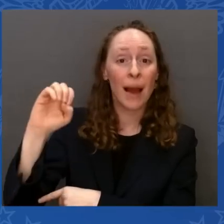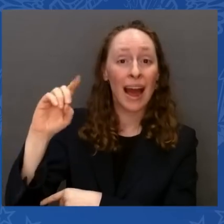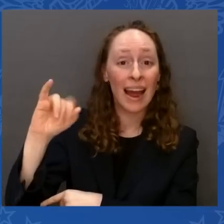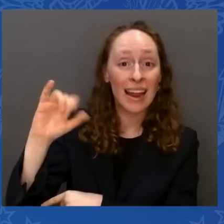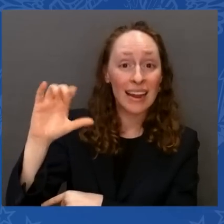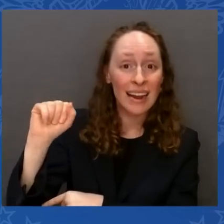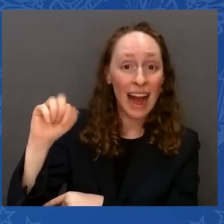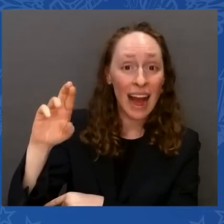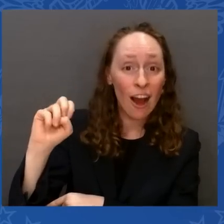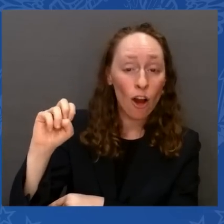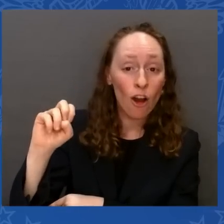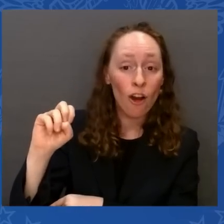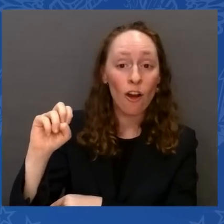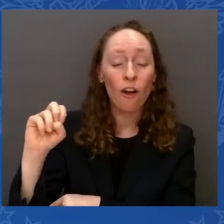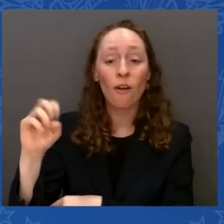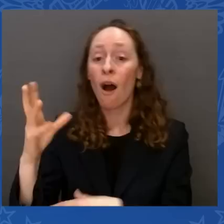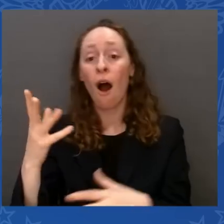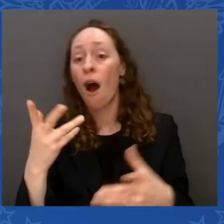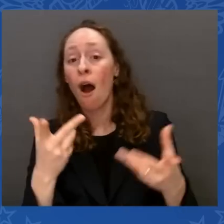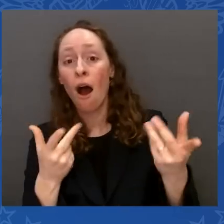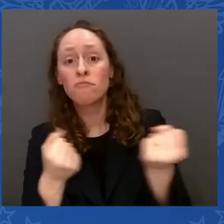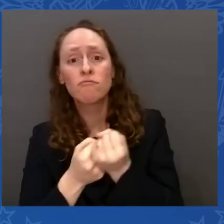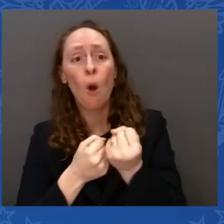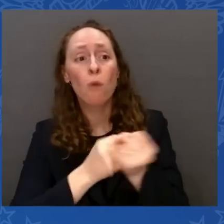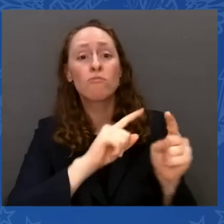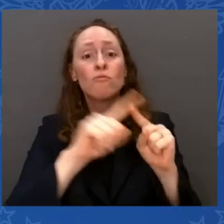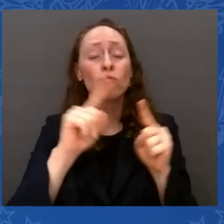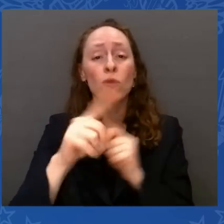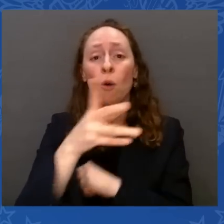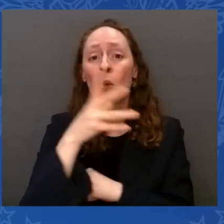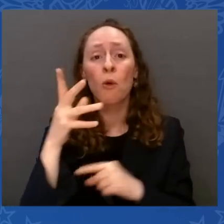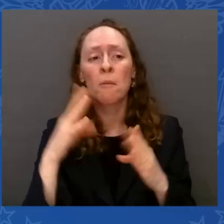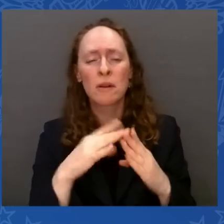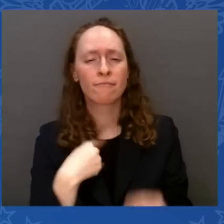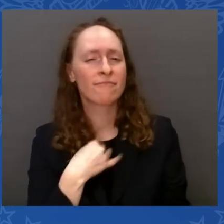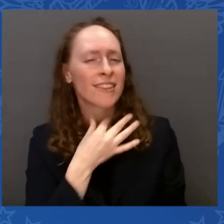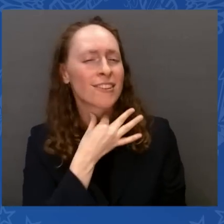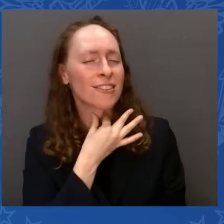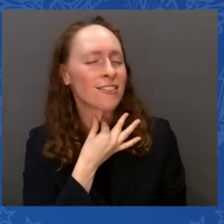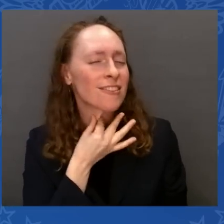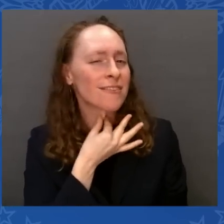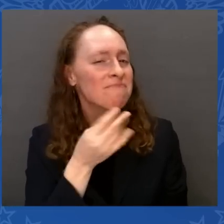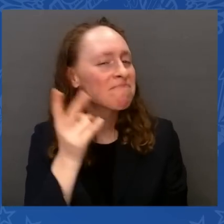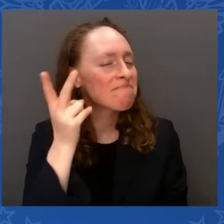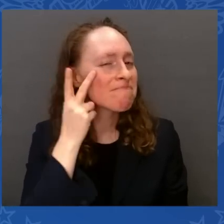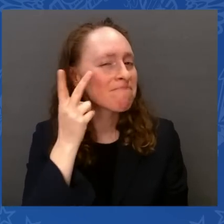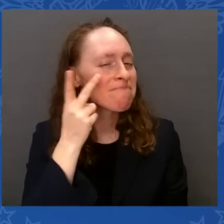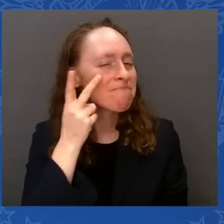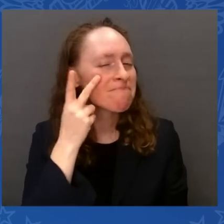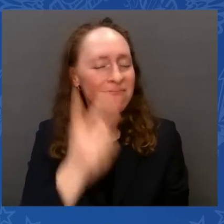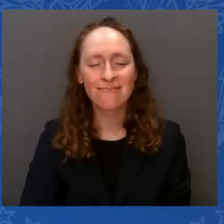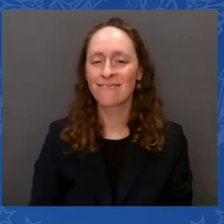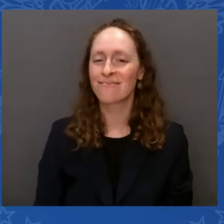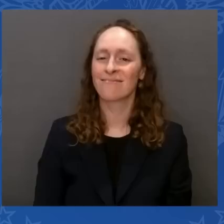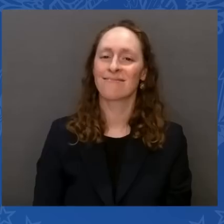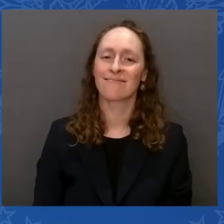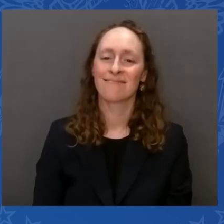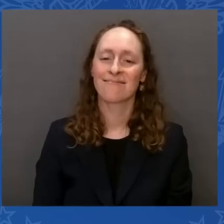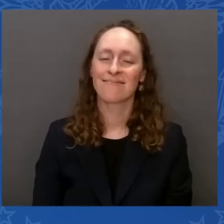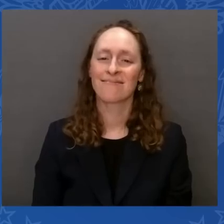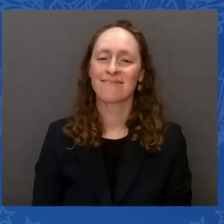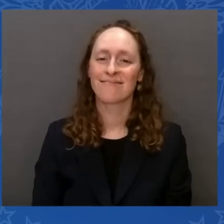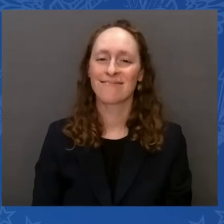what they're going to do. But here's how I see it. Under my predecessor, Republicans in Congress voted three